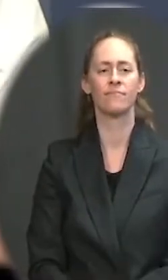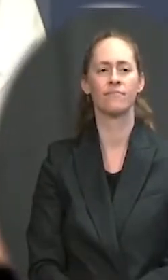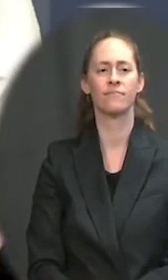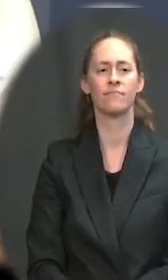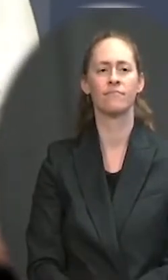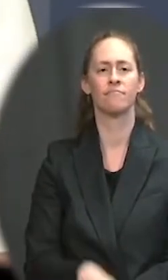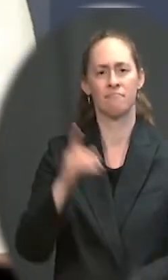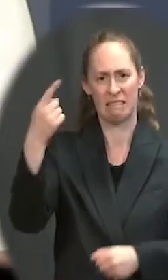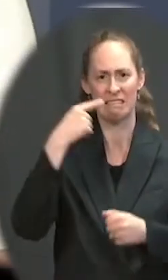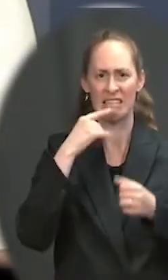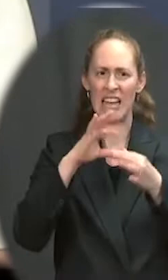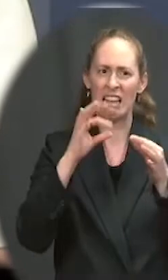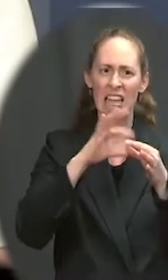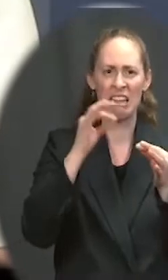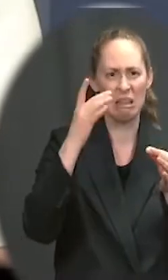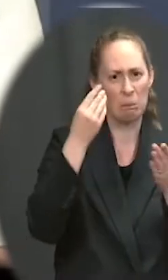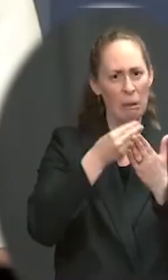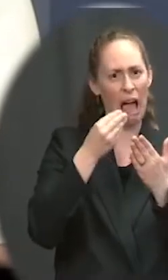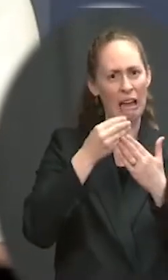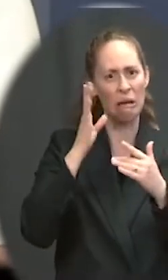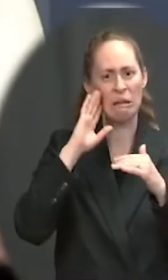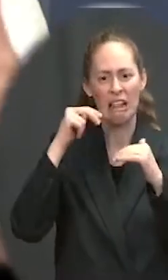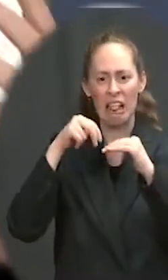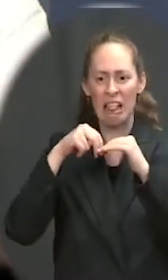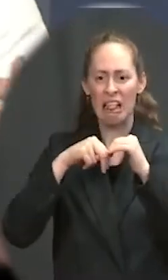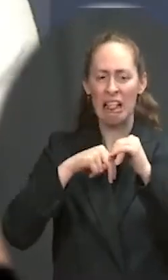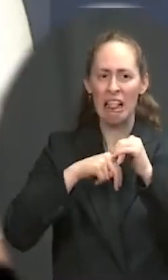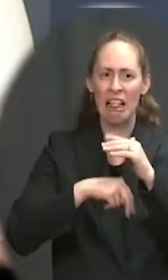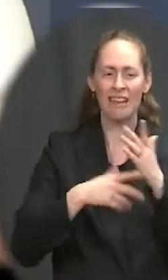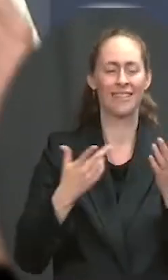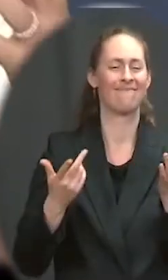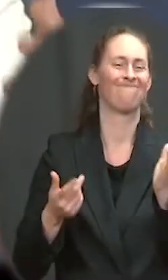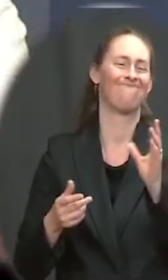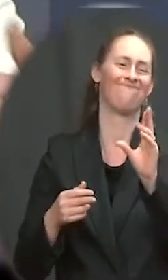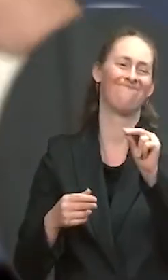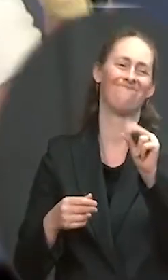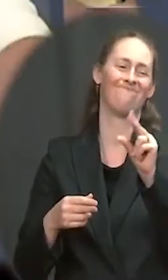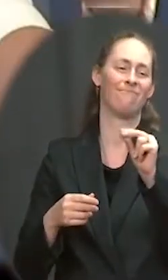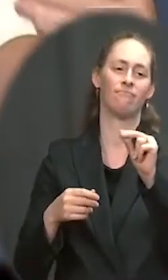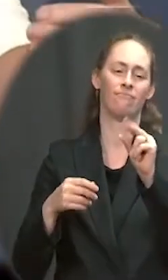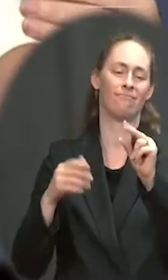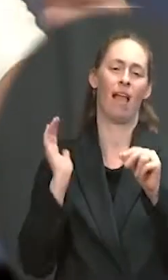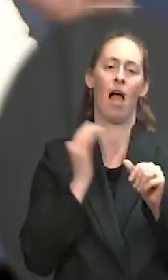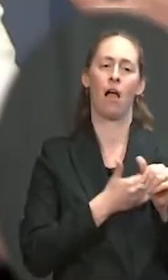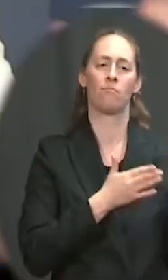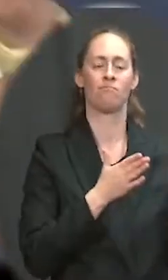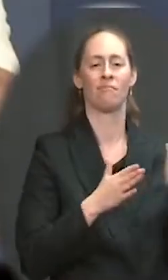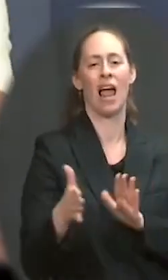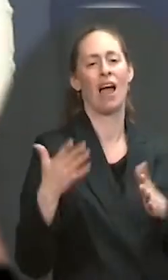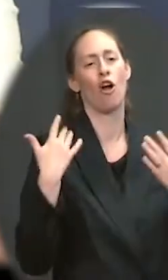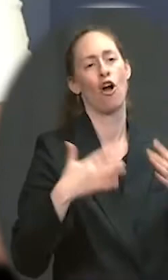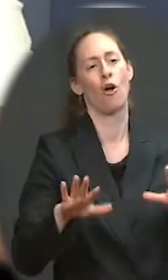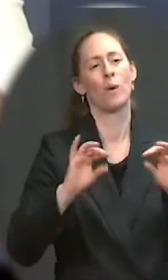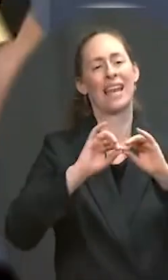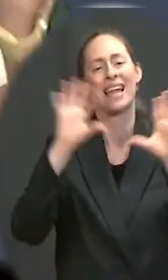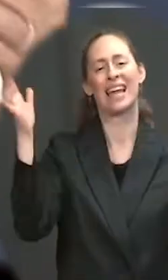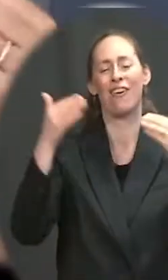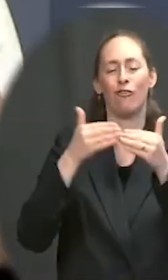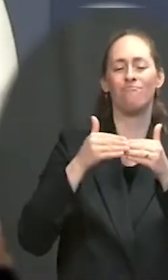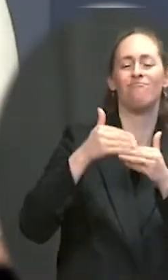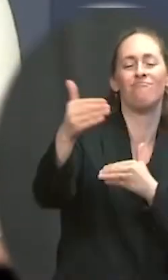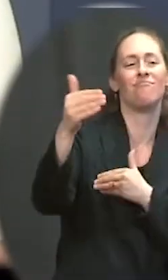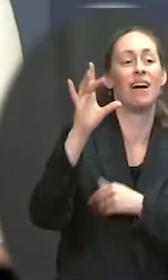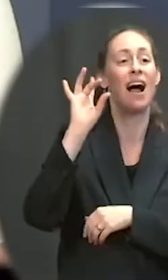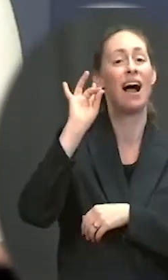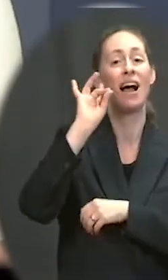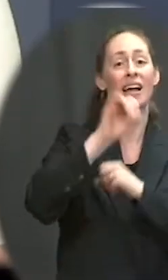than we had when it came to the effect of the family's plan. And of course, our plan would be implemented over a series of eight years and 10 years and paid